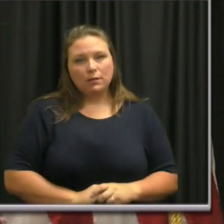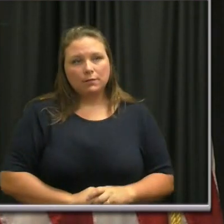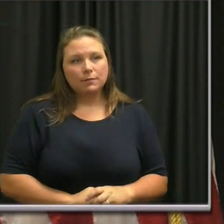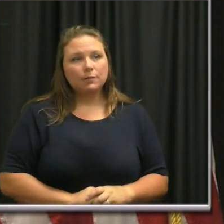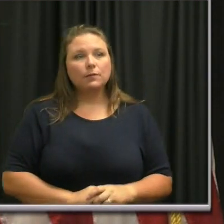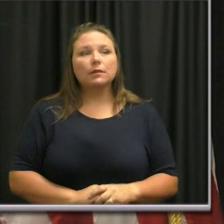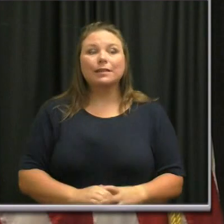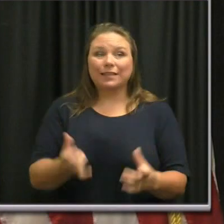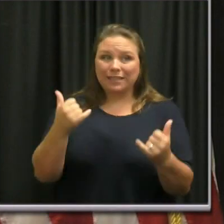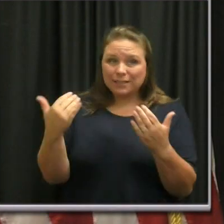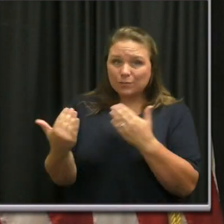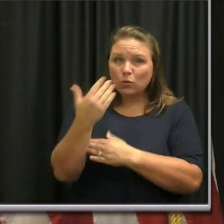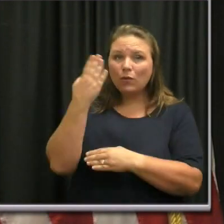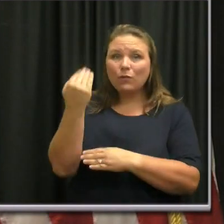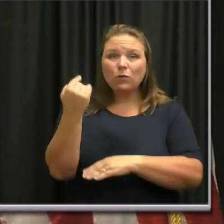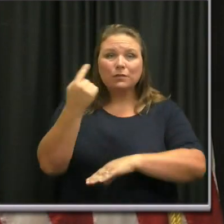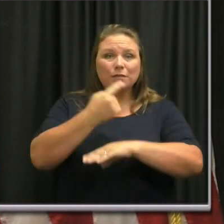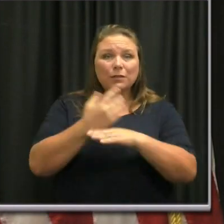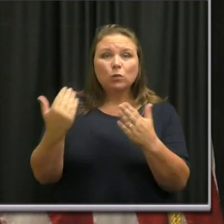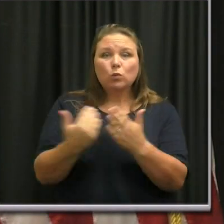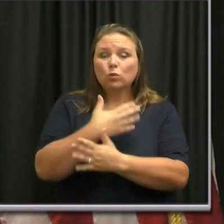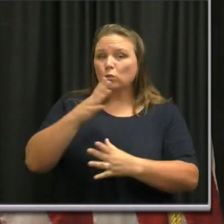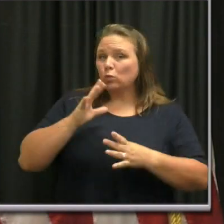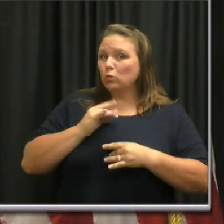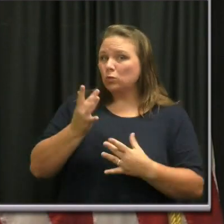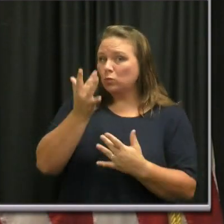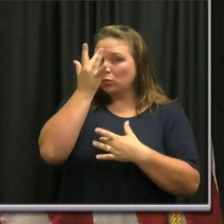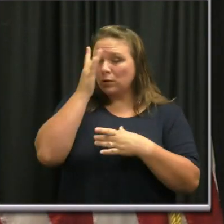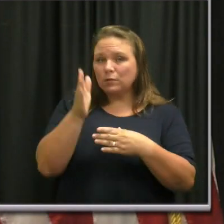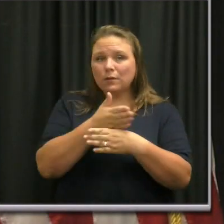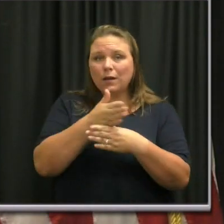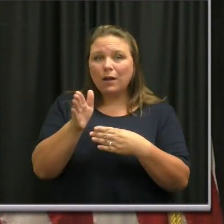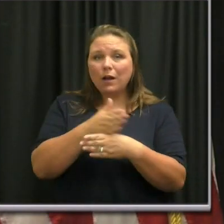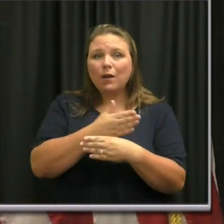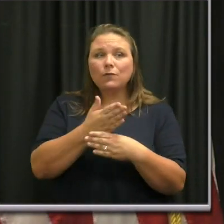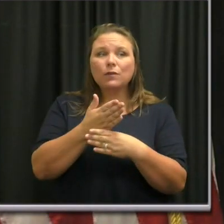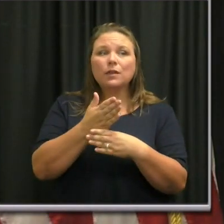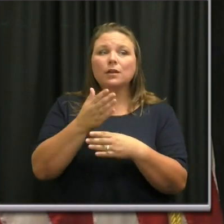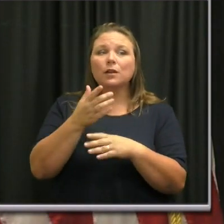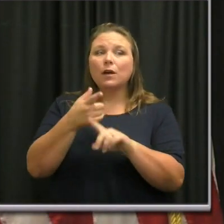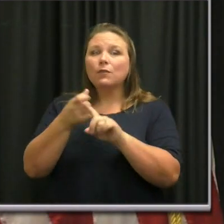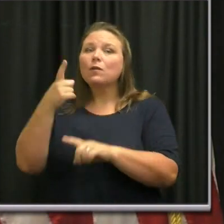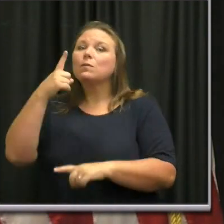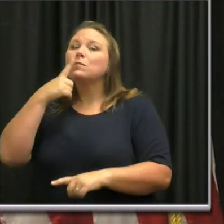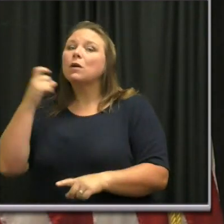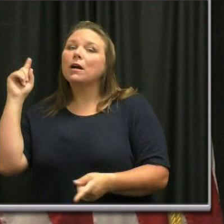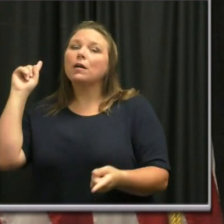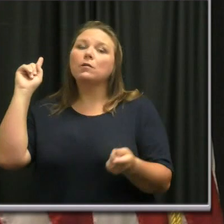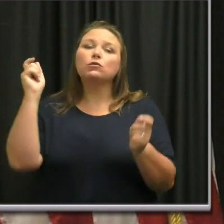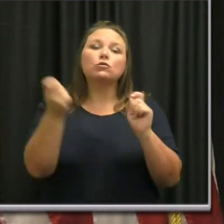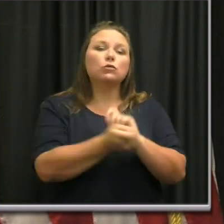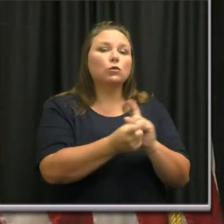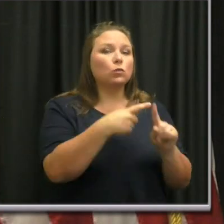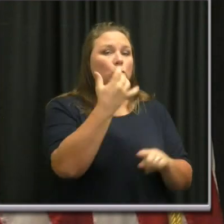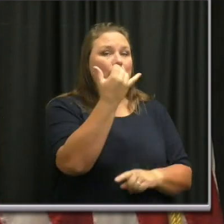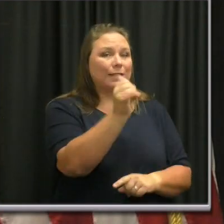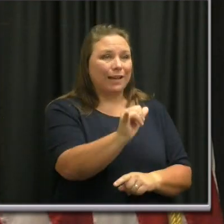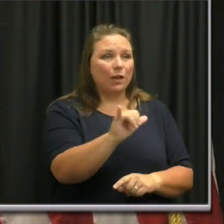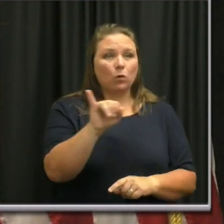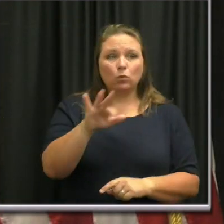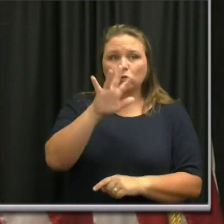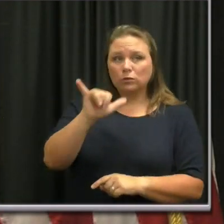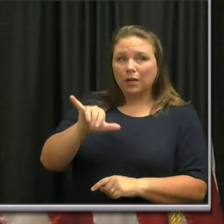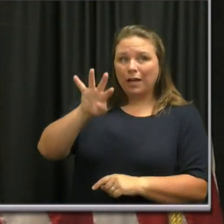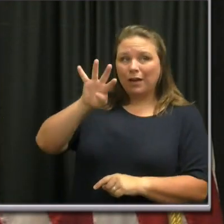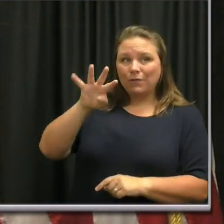As of this morning, our 14-day new case rolling average has moved from red to yellow. On July the 4th,